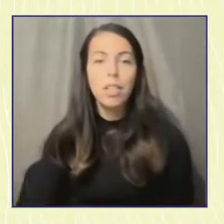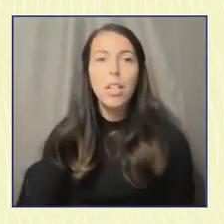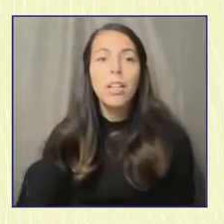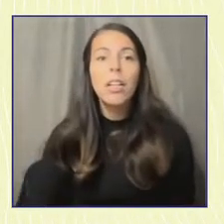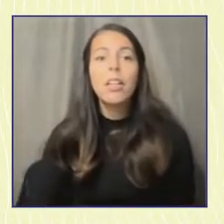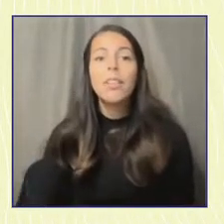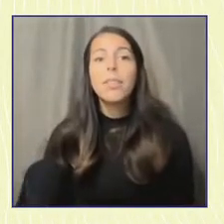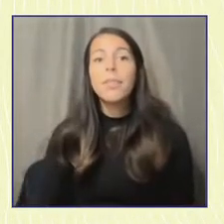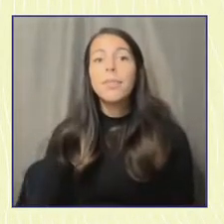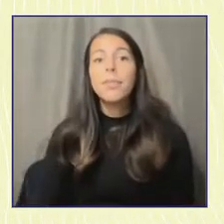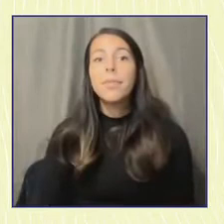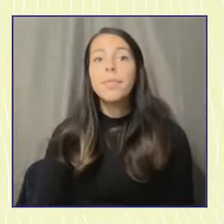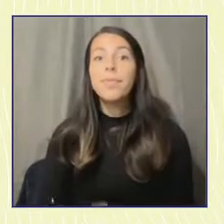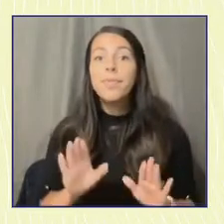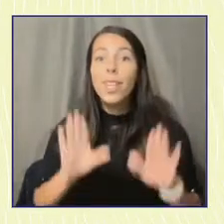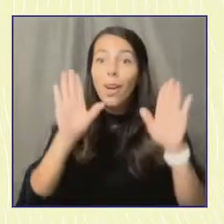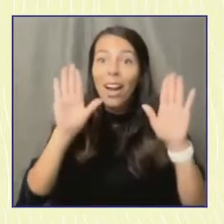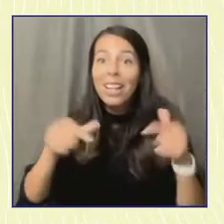Great. Great. can go ahead, Denise.